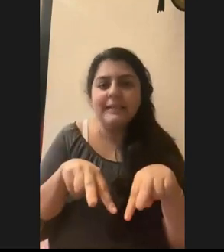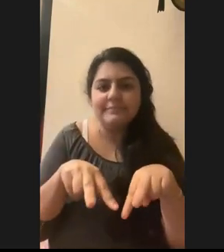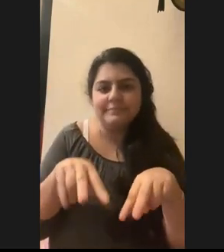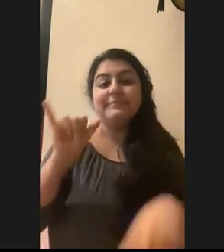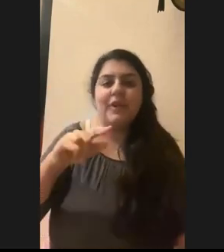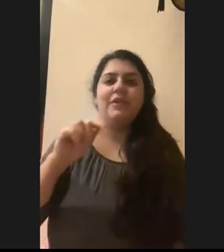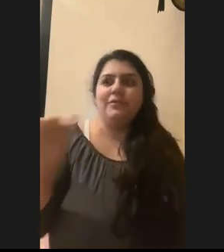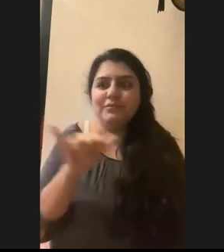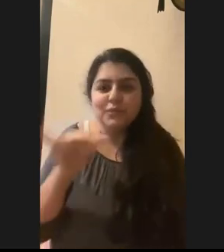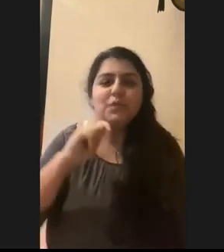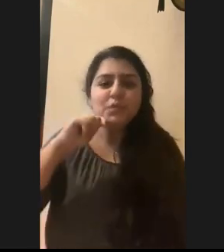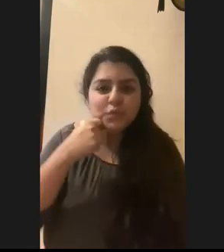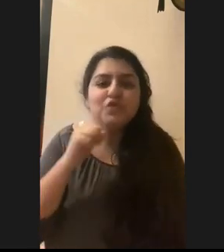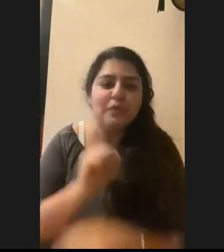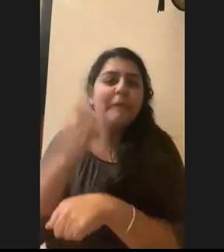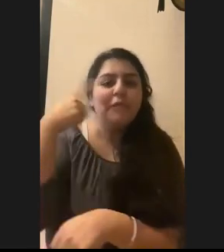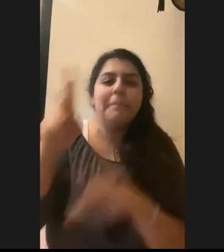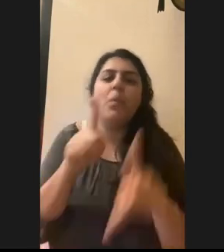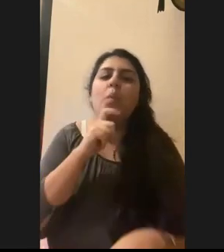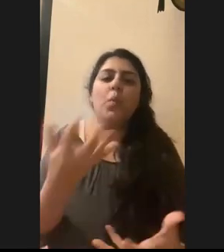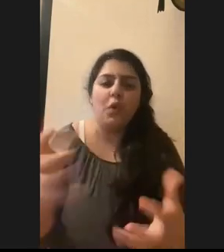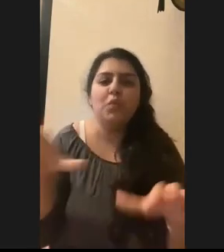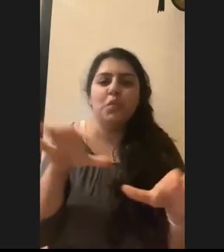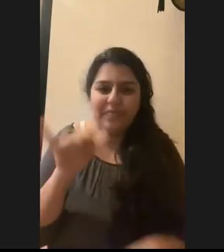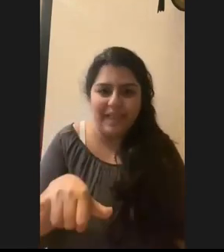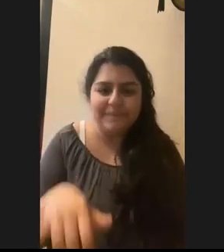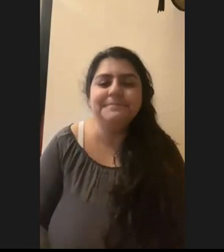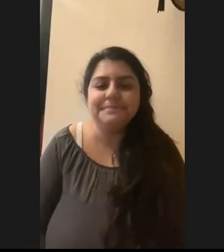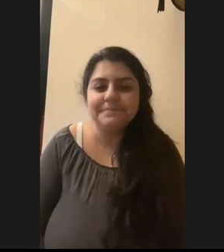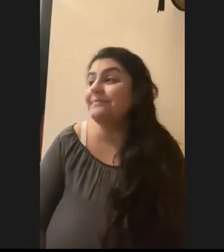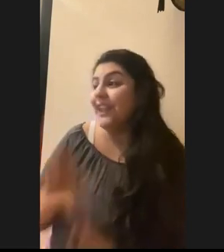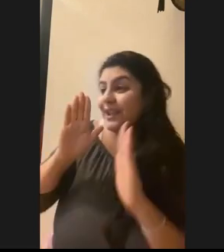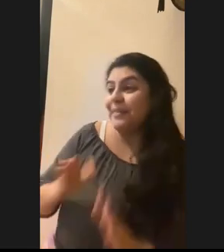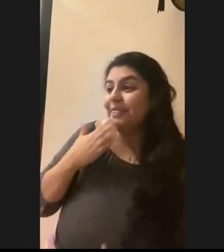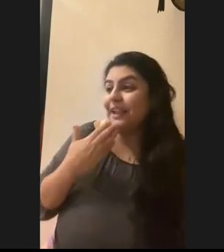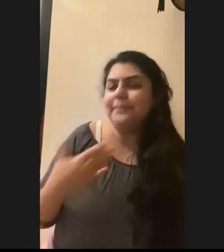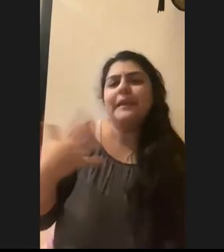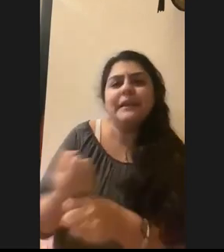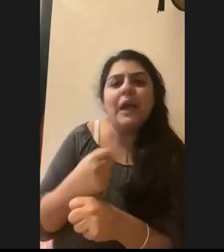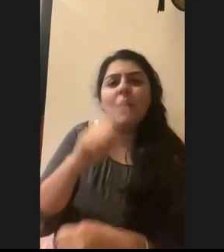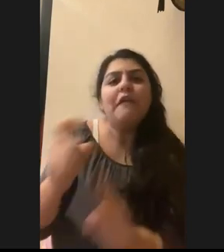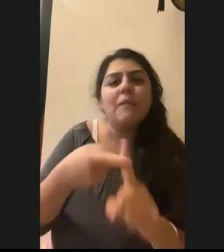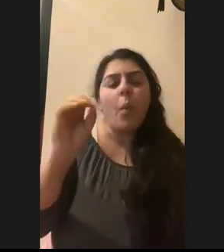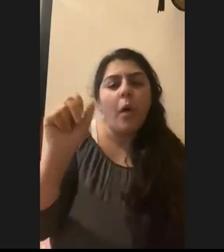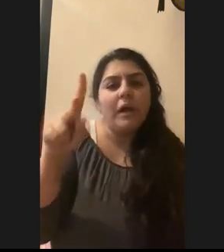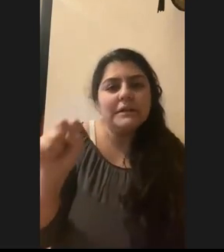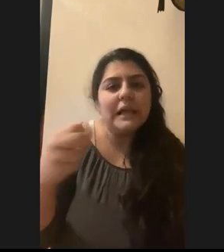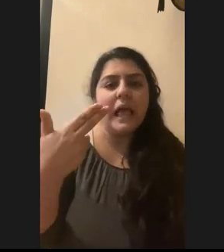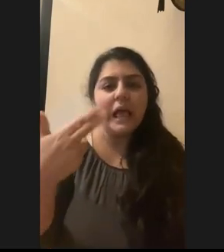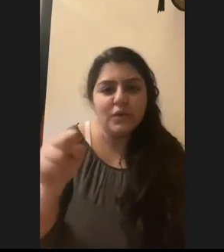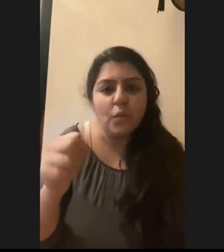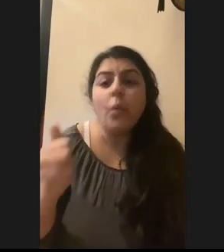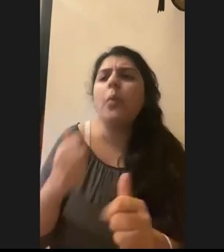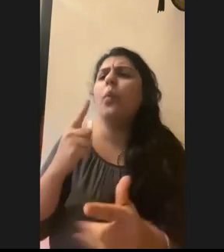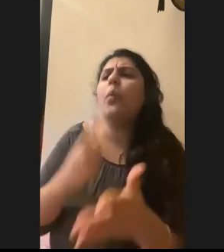cool job for people who want to do that. Awesome. Thank you. All right. We've got a question from Oaks high school. Uh, what is your most